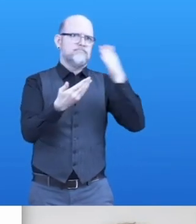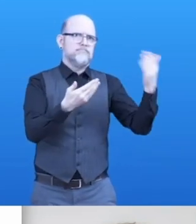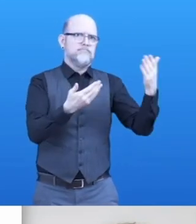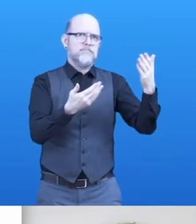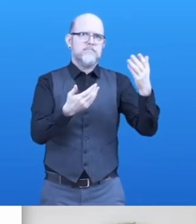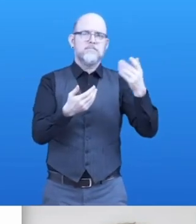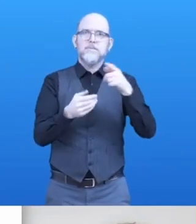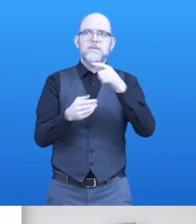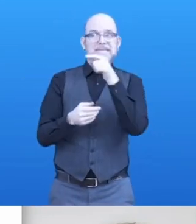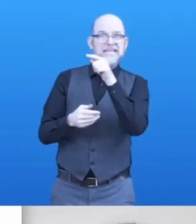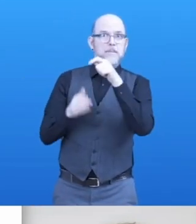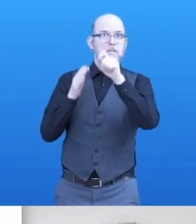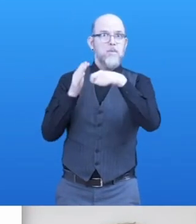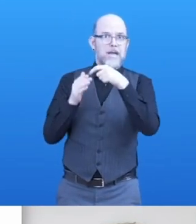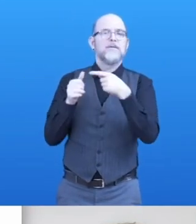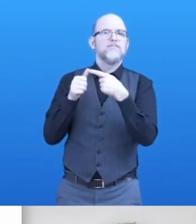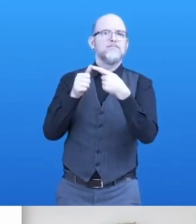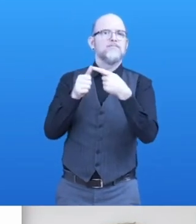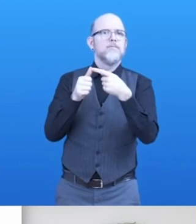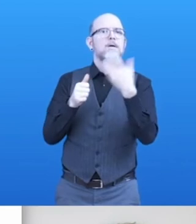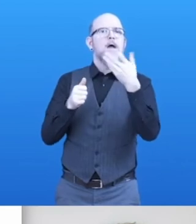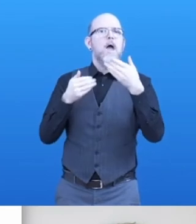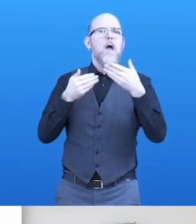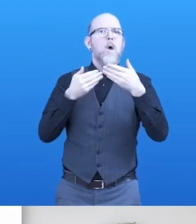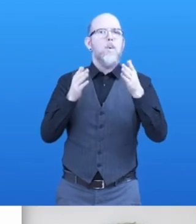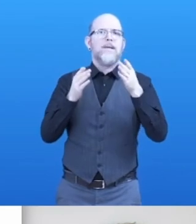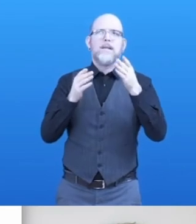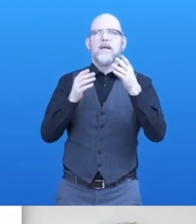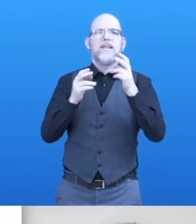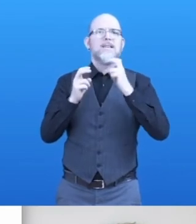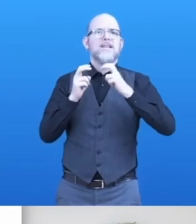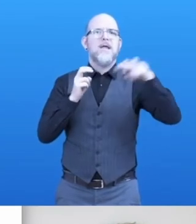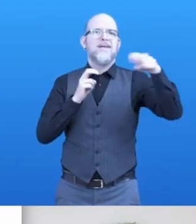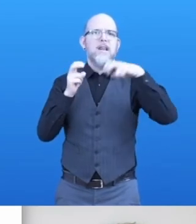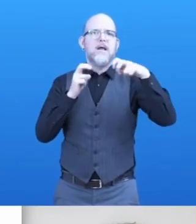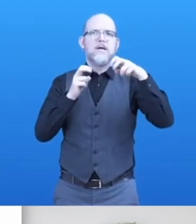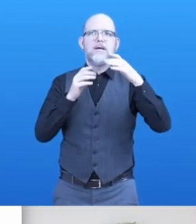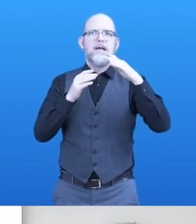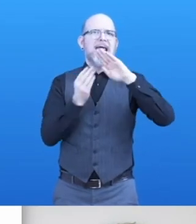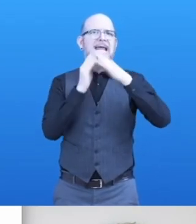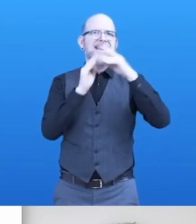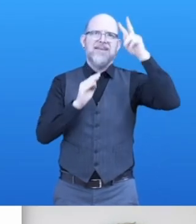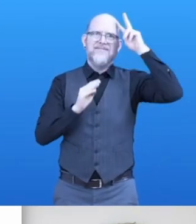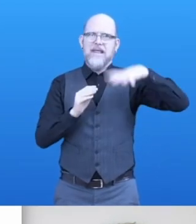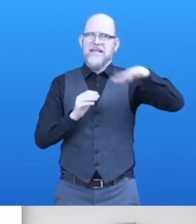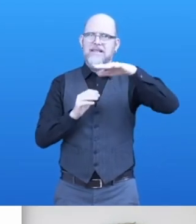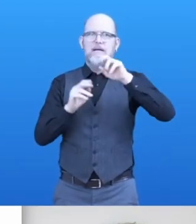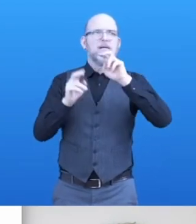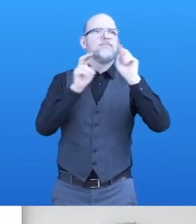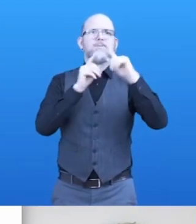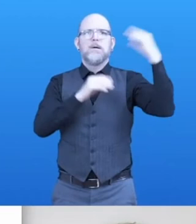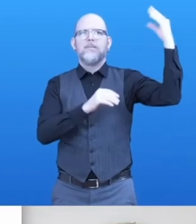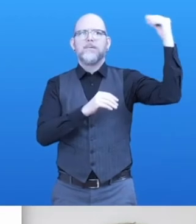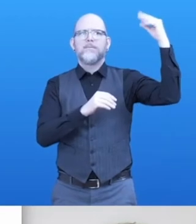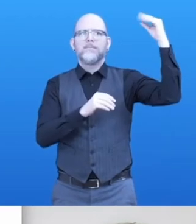which we produce for the public transport company in Vienna. As all sentences used in incident messages